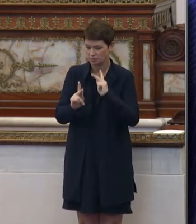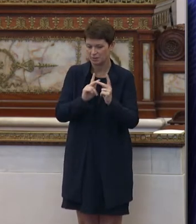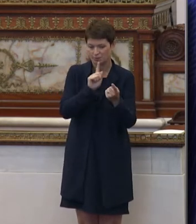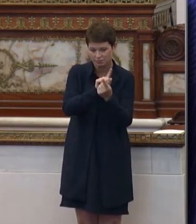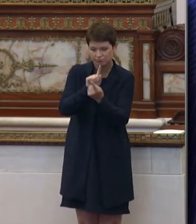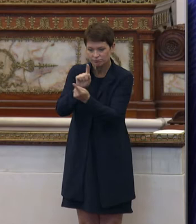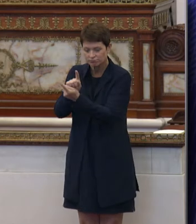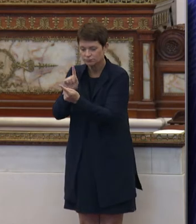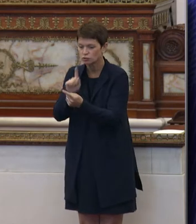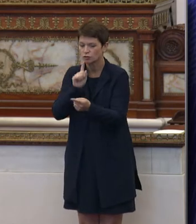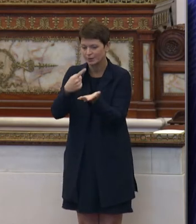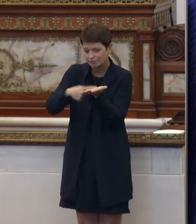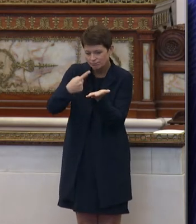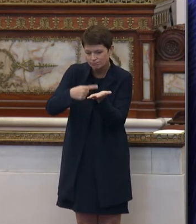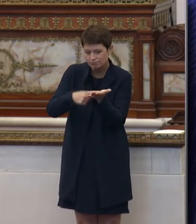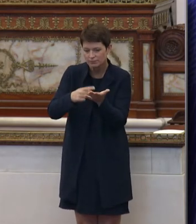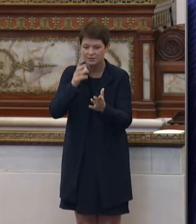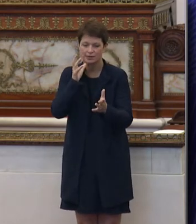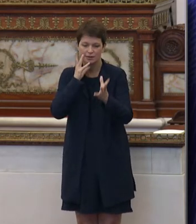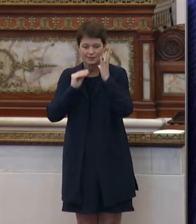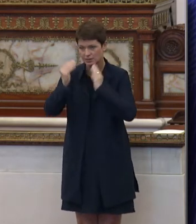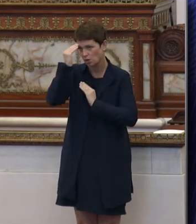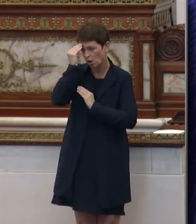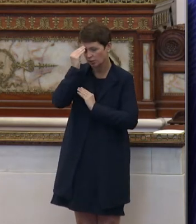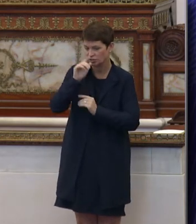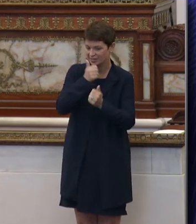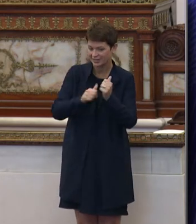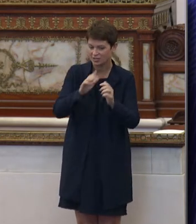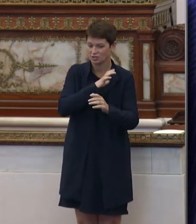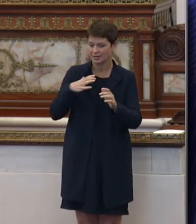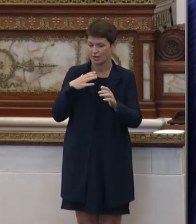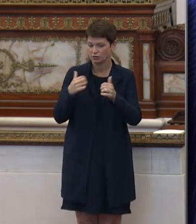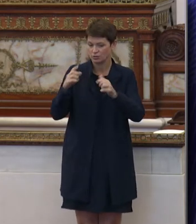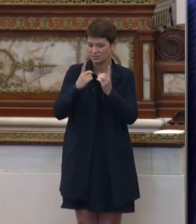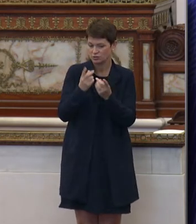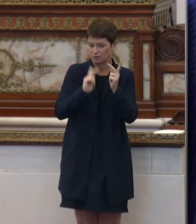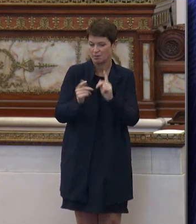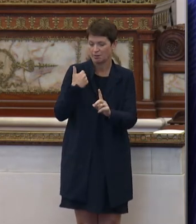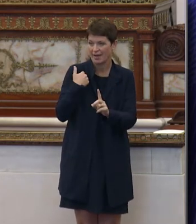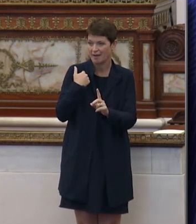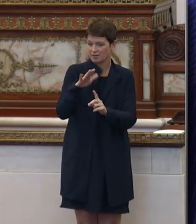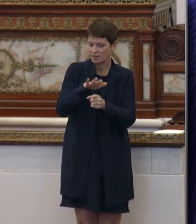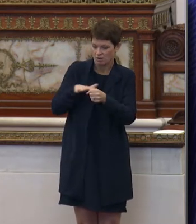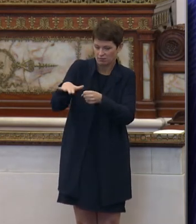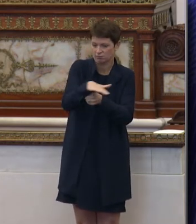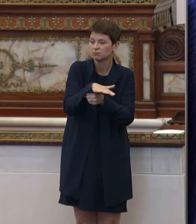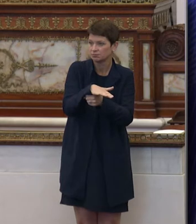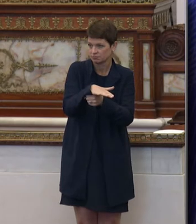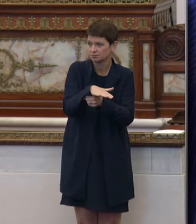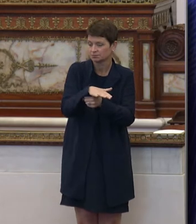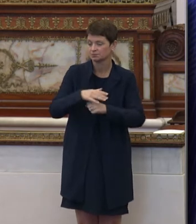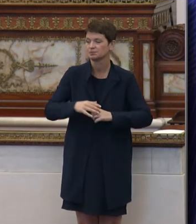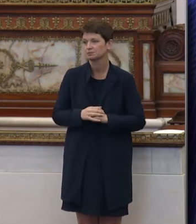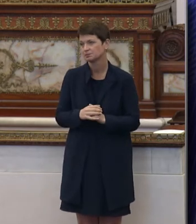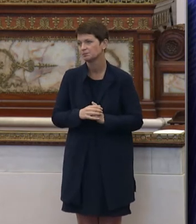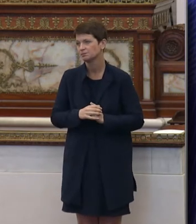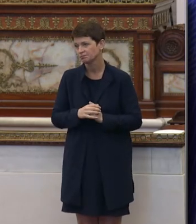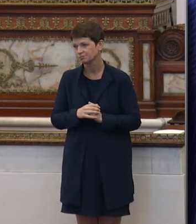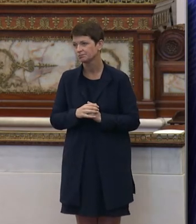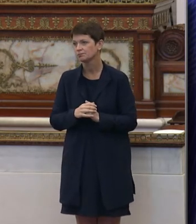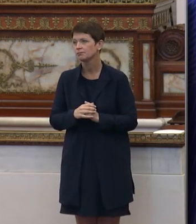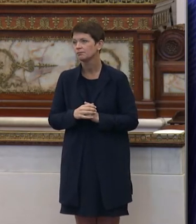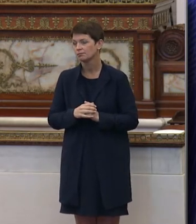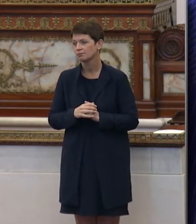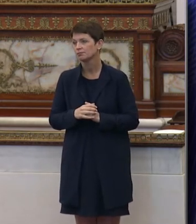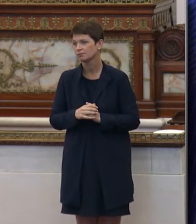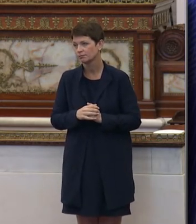really tap into the expertise and the knowledge that district council people have of their sites and their neighborhoods. But